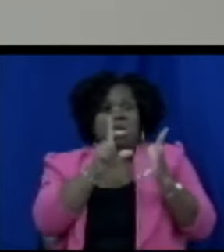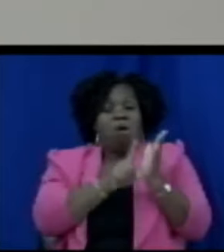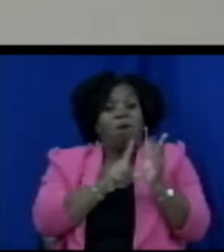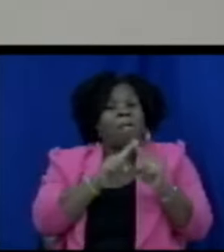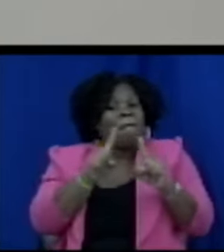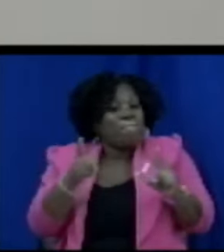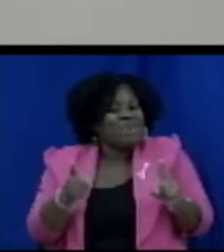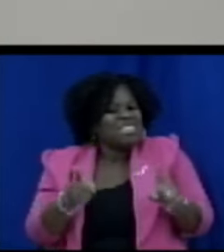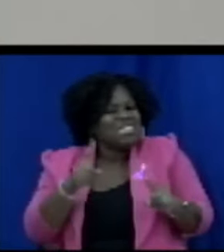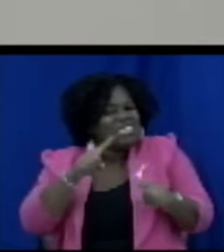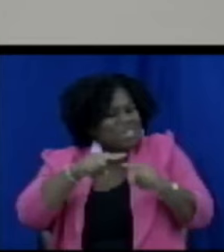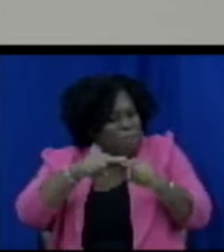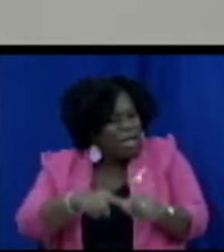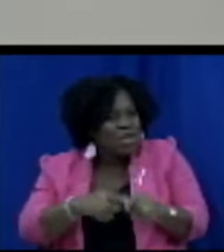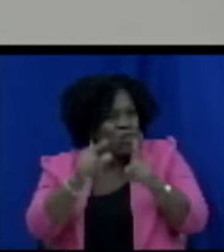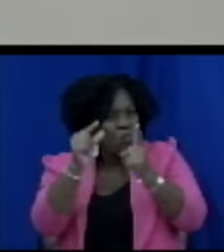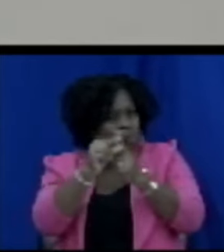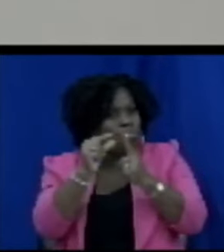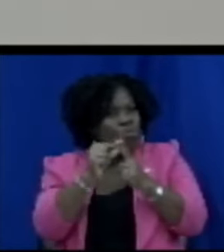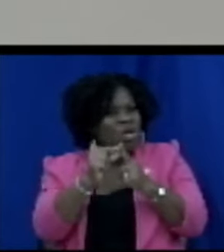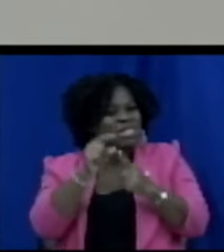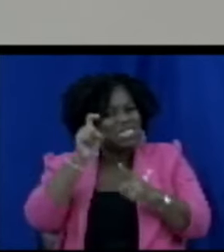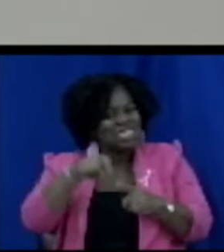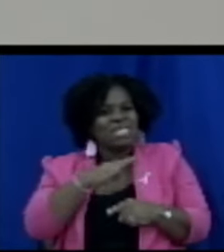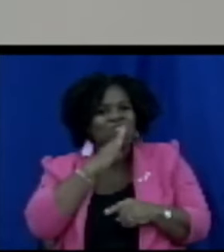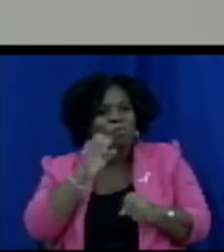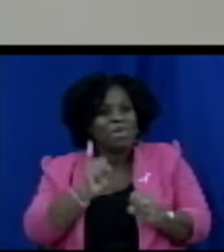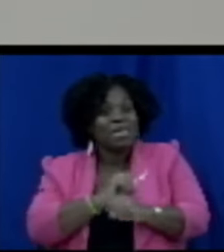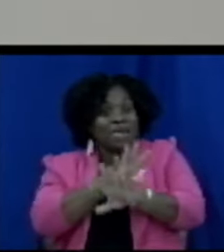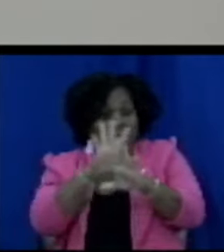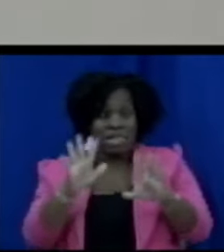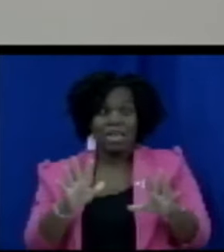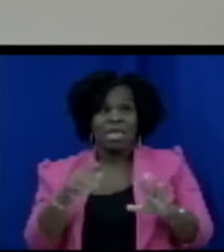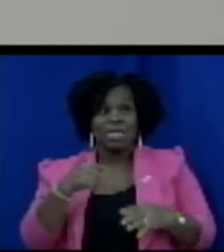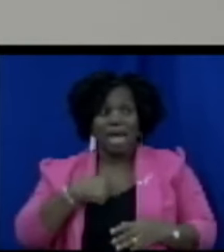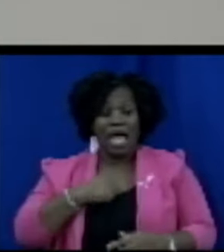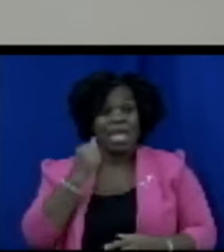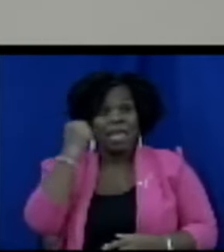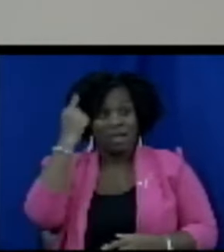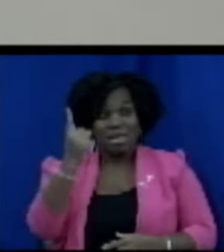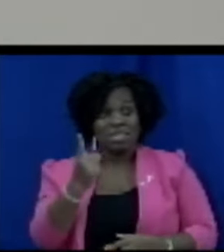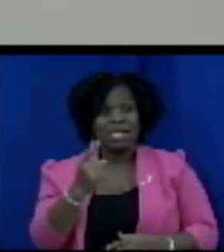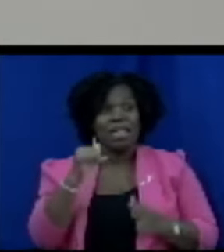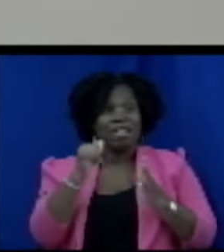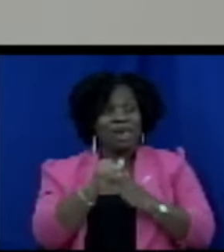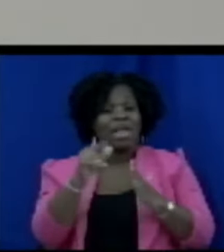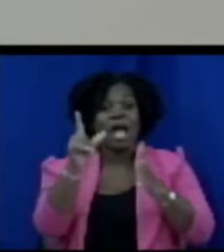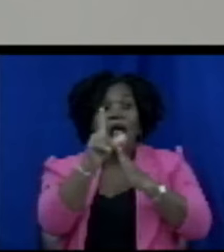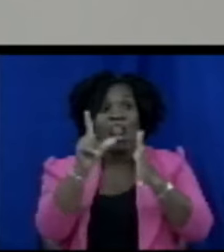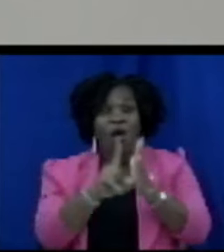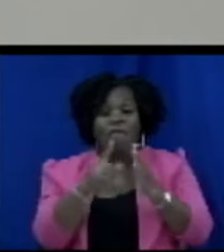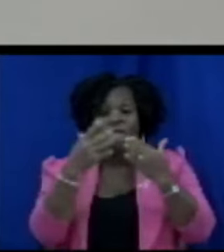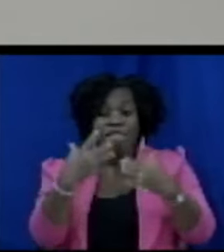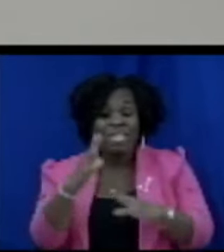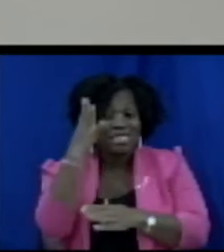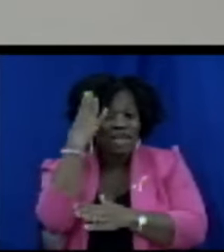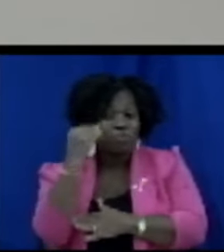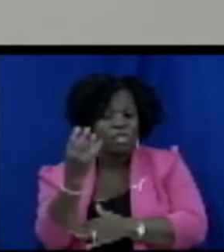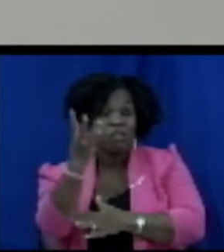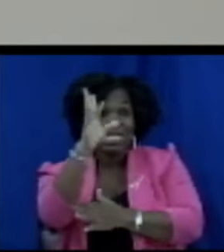whatever the case might be so some clarity is needed there because I am understanding that a lawyer who has seven years